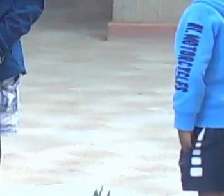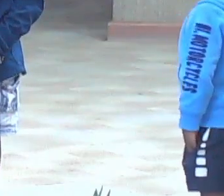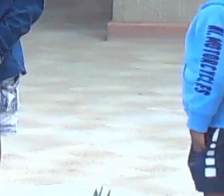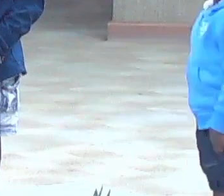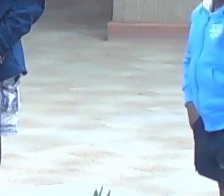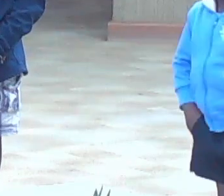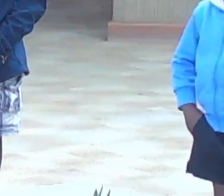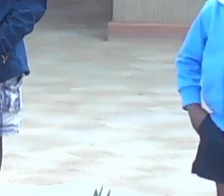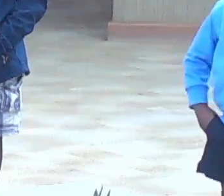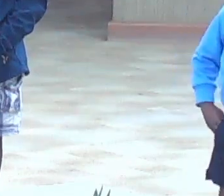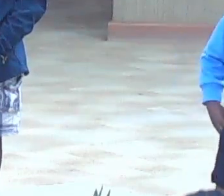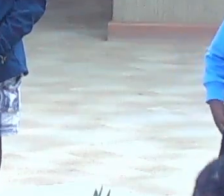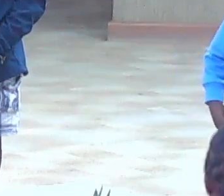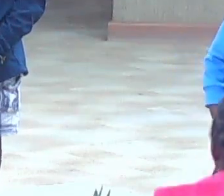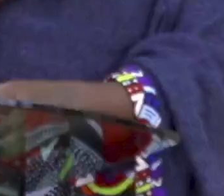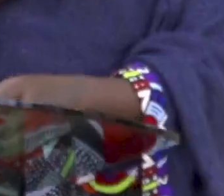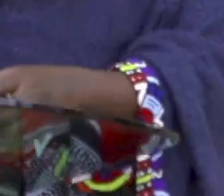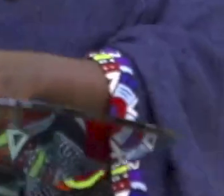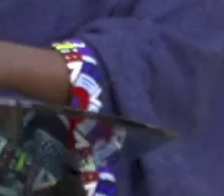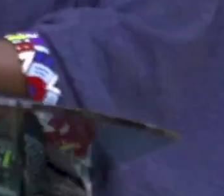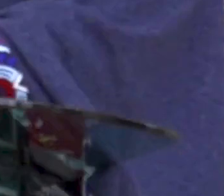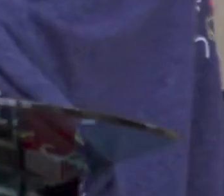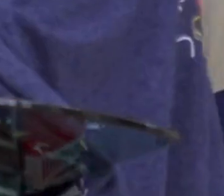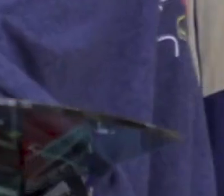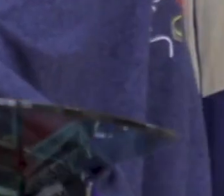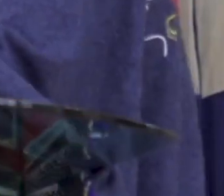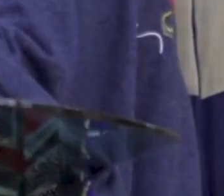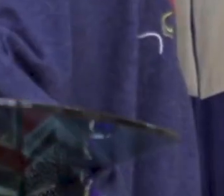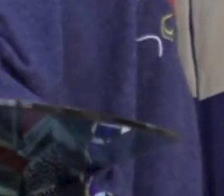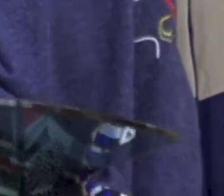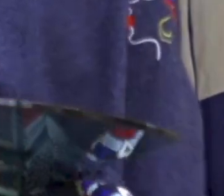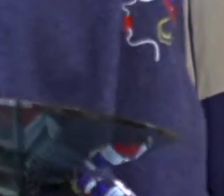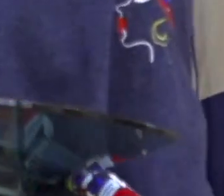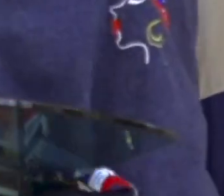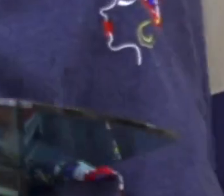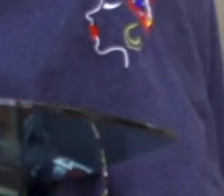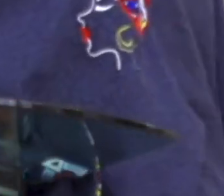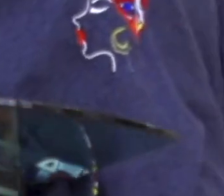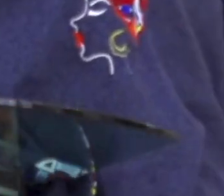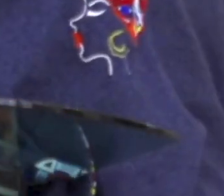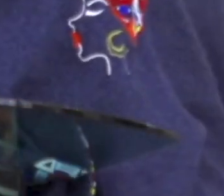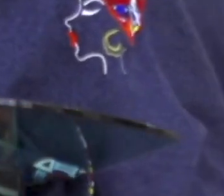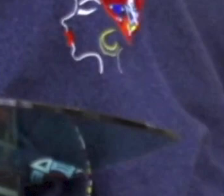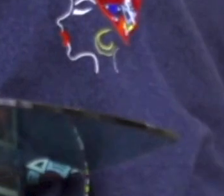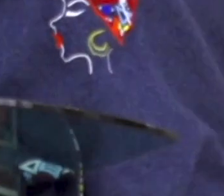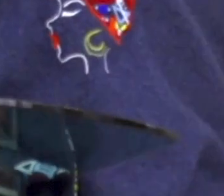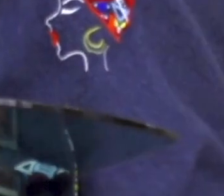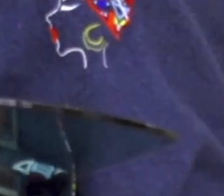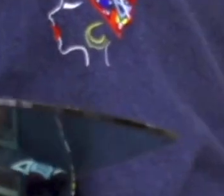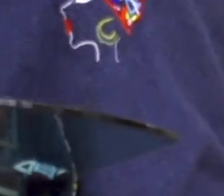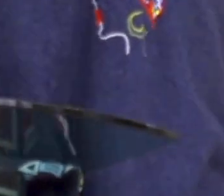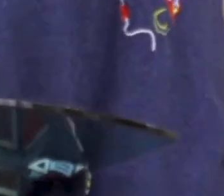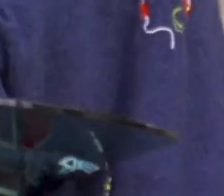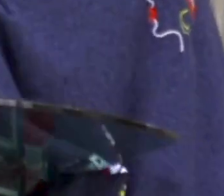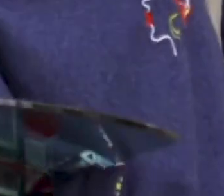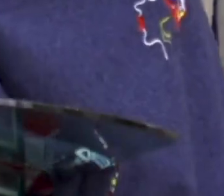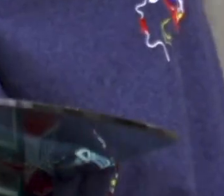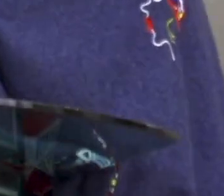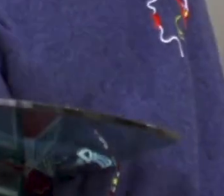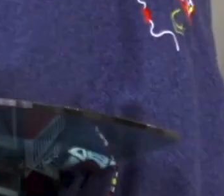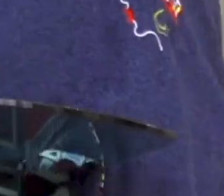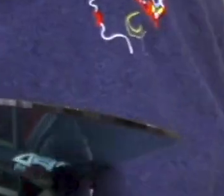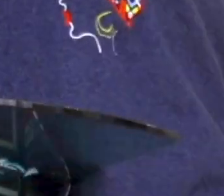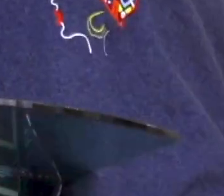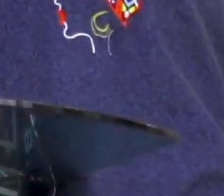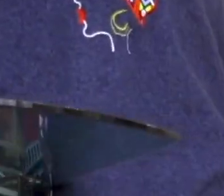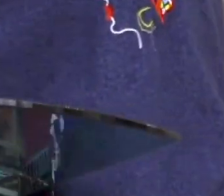okay please bring your prayer requests thank you children we are happy to pray for you this week thank you very much